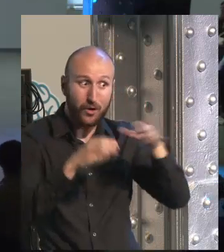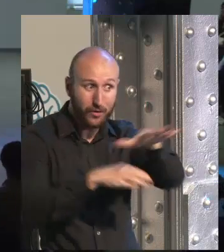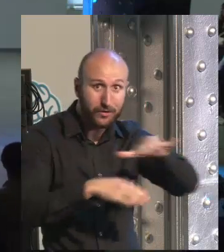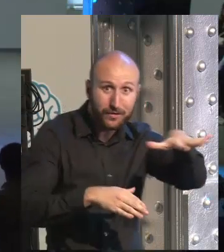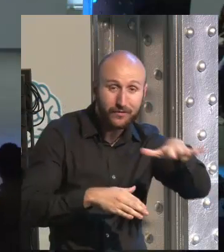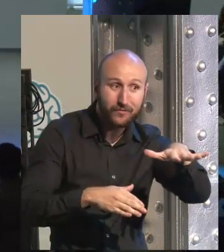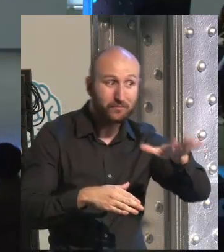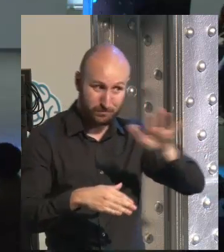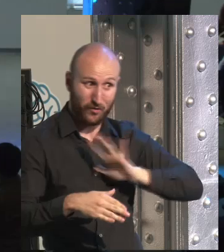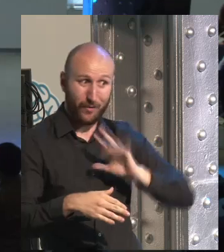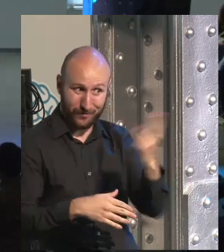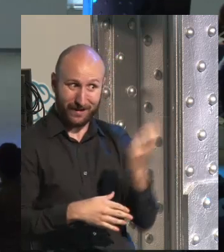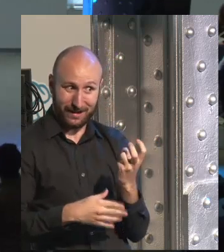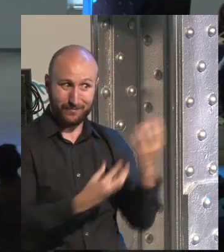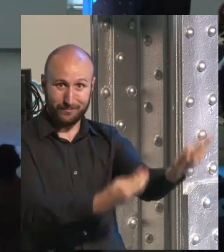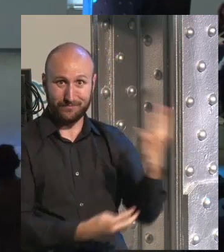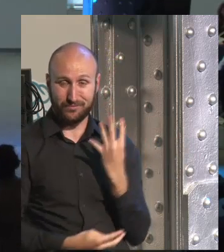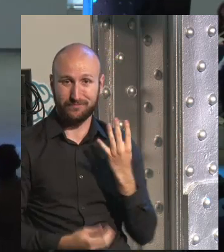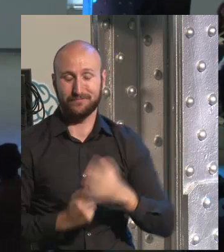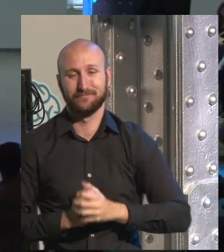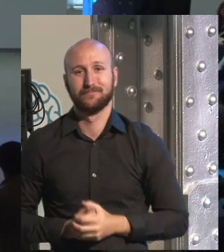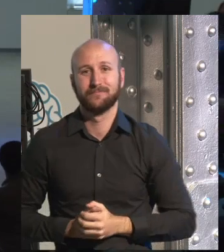group that is visiting us this morning.